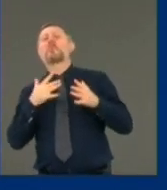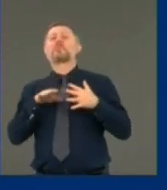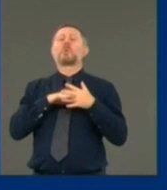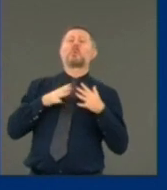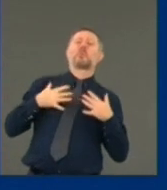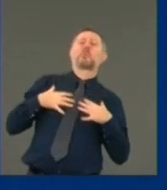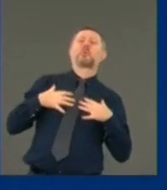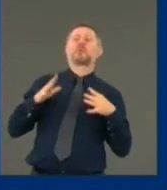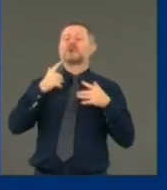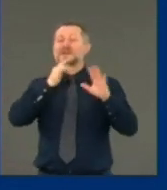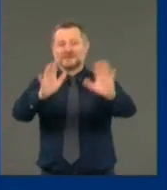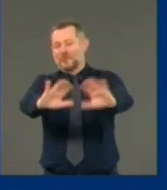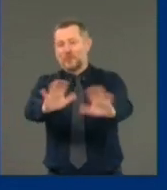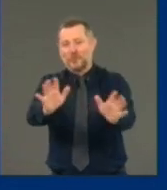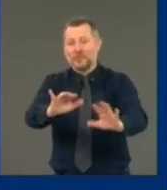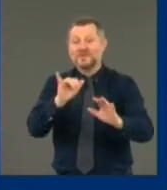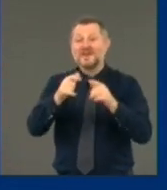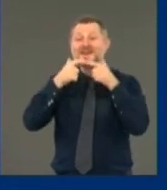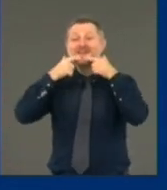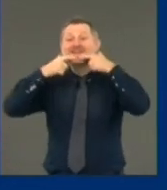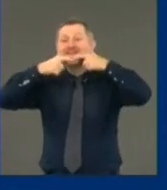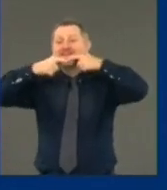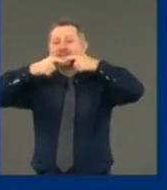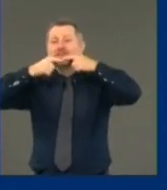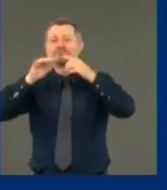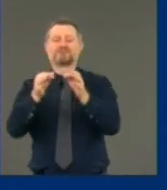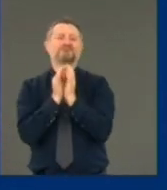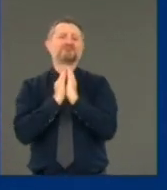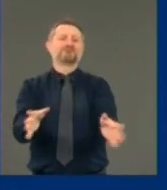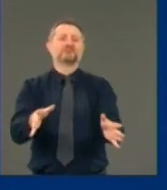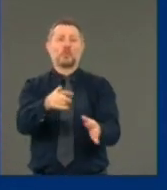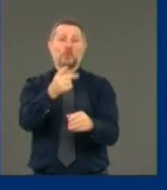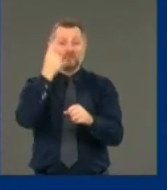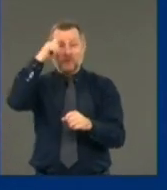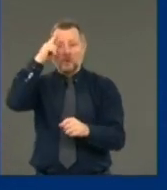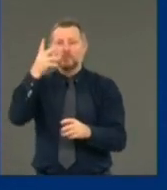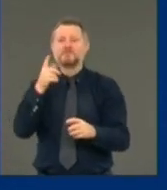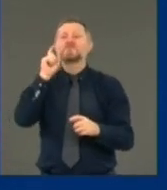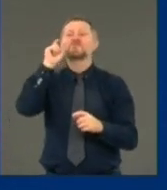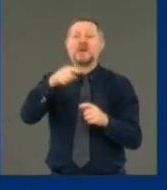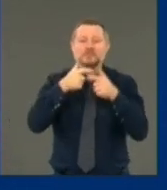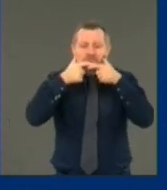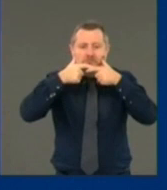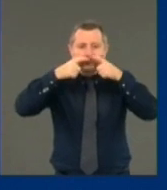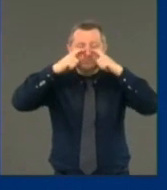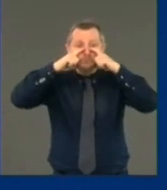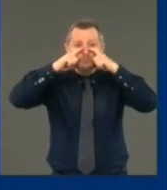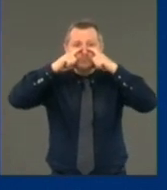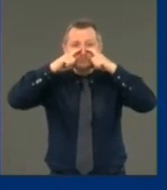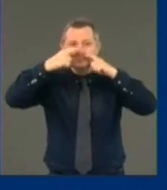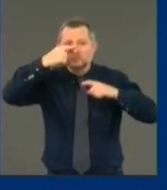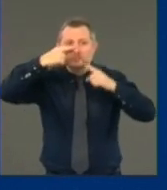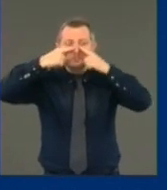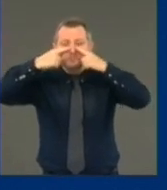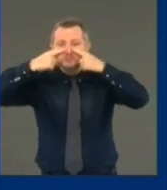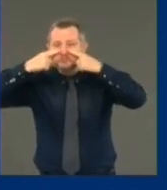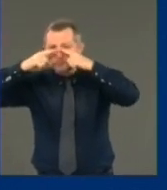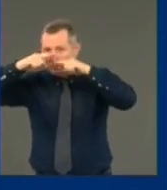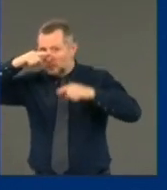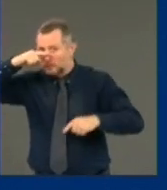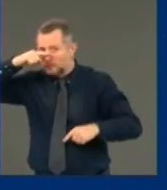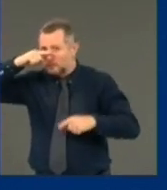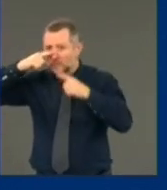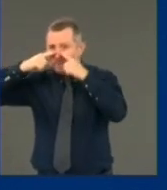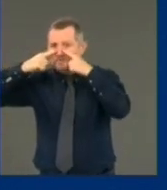This accomplishes nothing, right? It's nose and its mouth. Nose and mouth. For